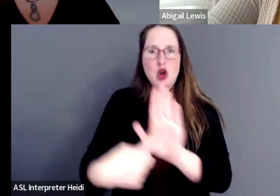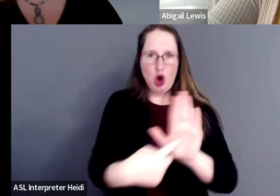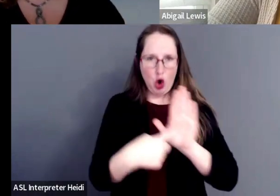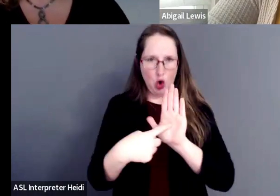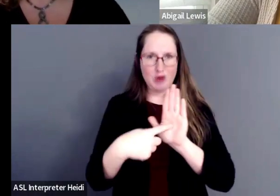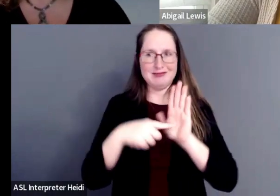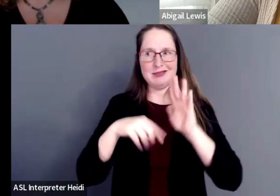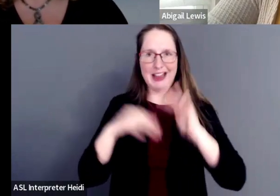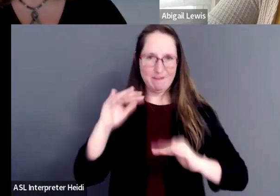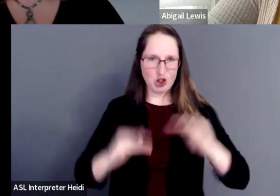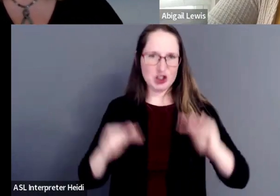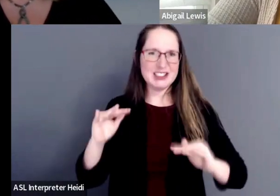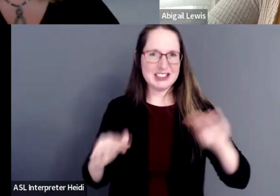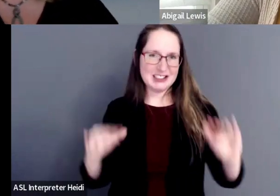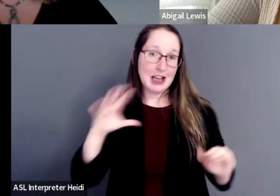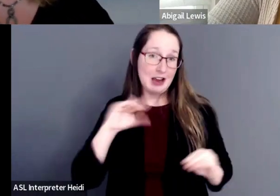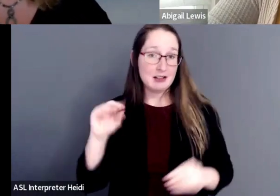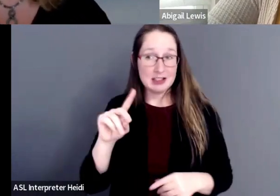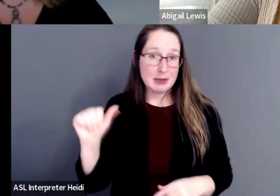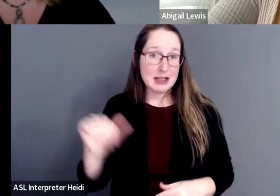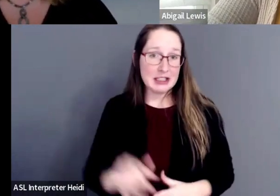and disability.